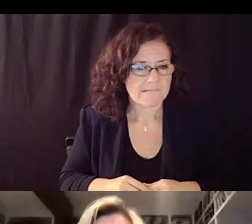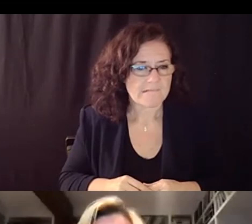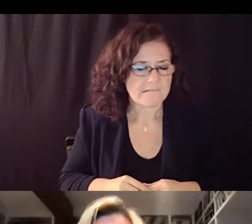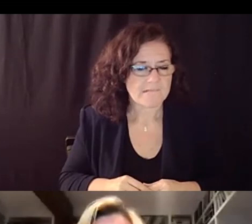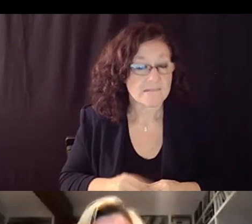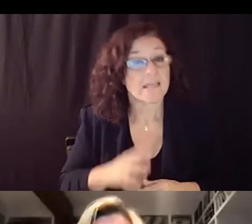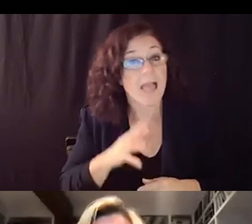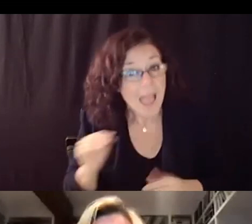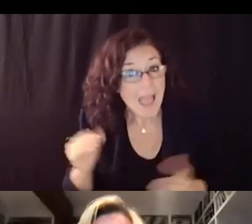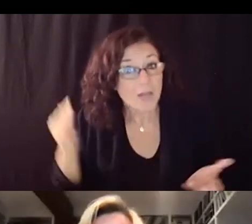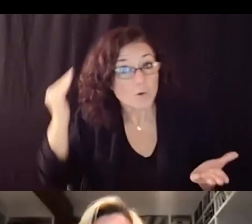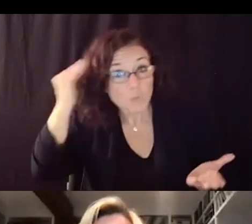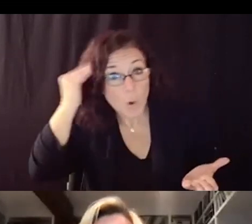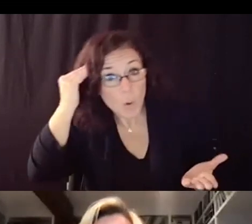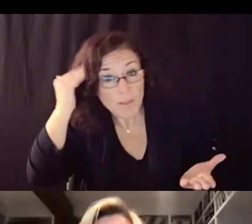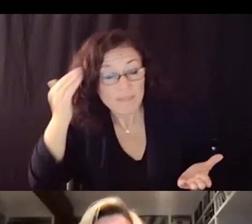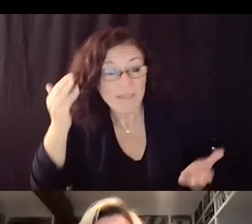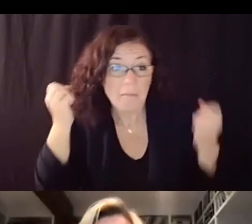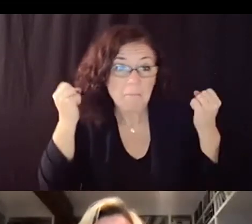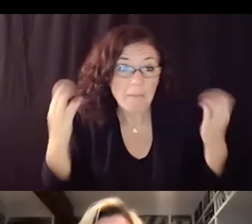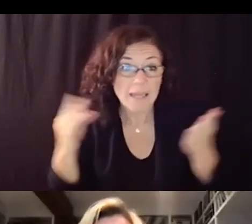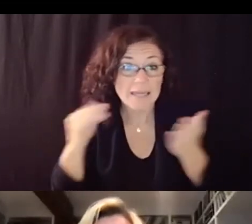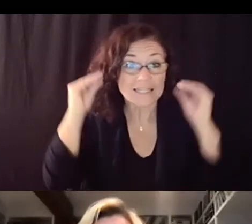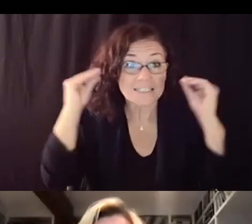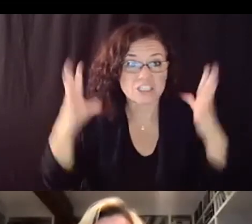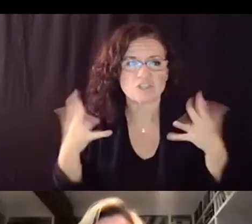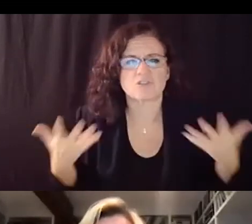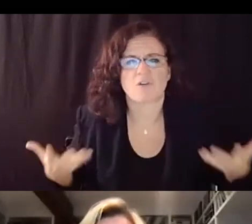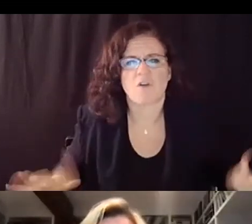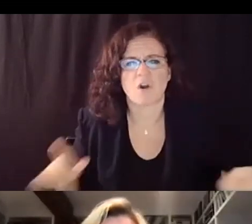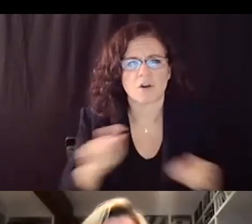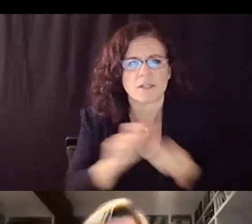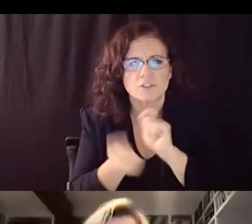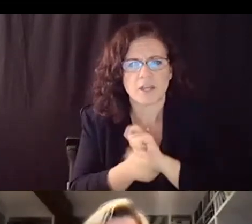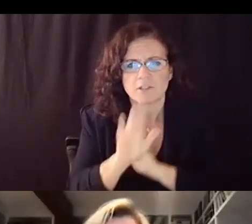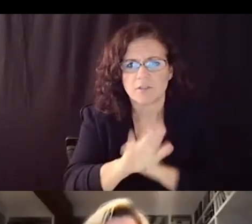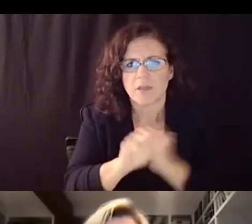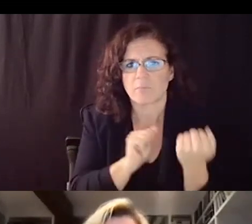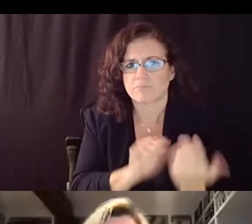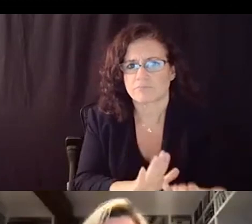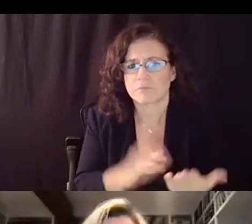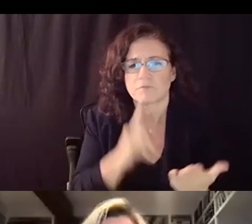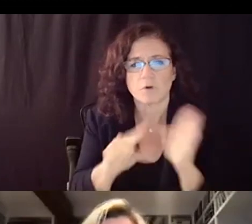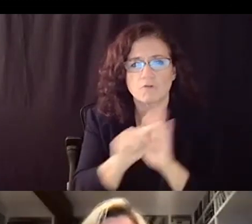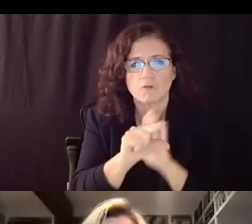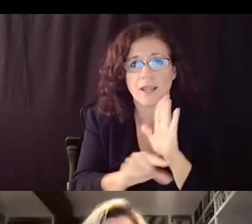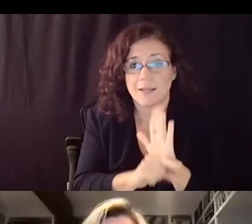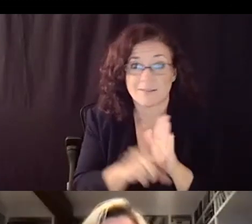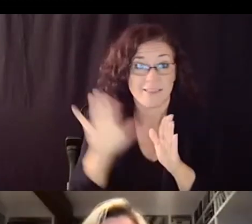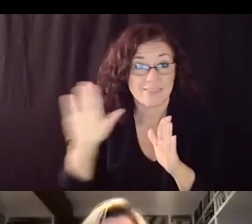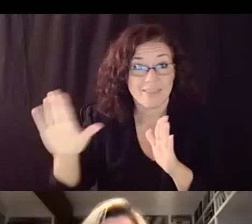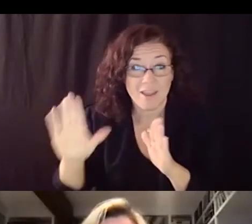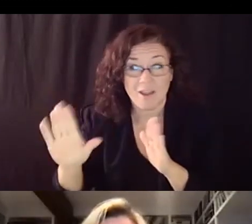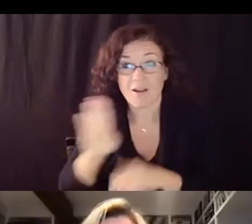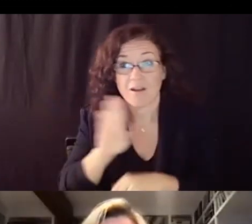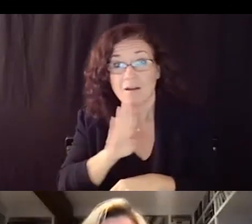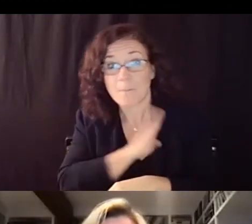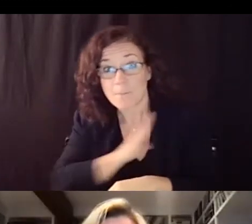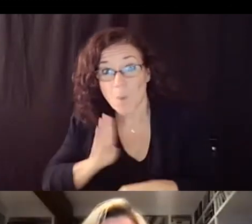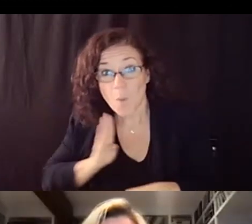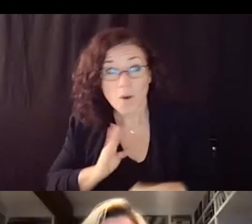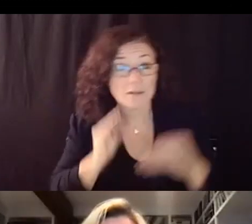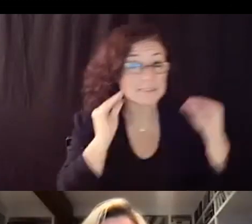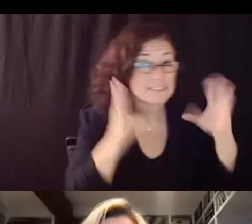modified what they're doing and they have the same goals as the board does miss maldonado do you have any further